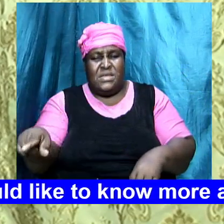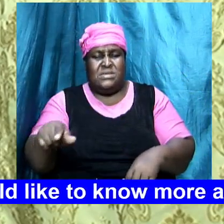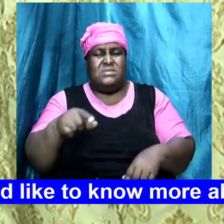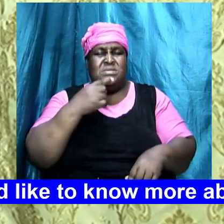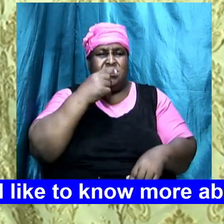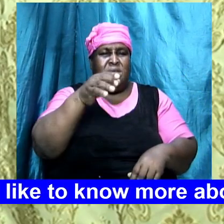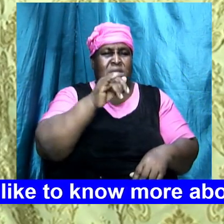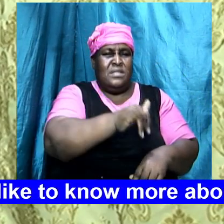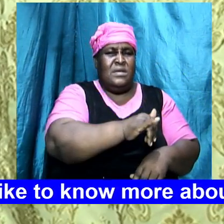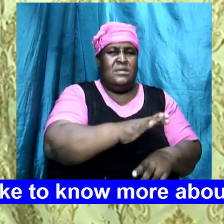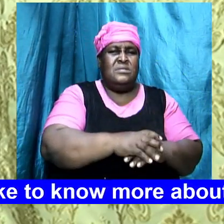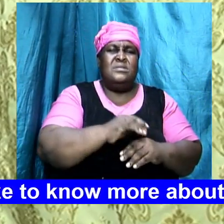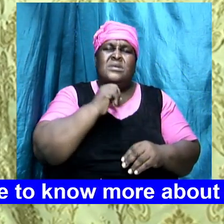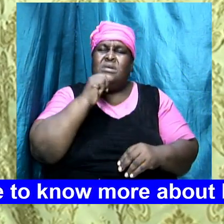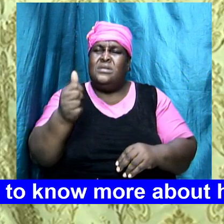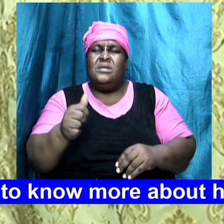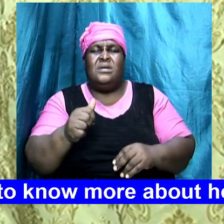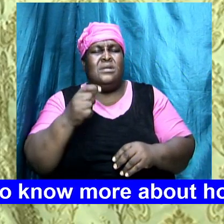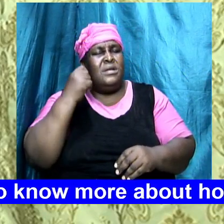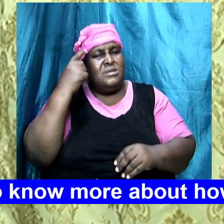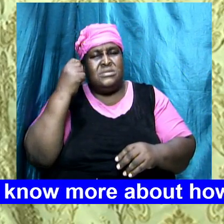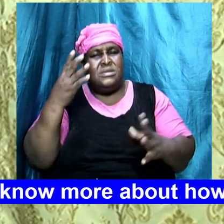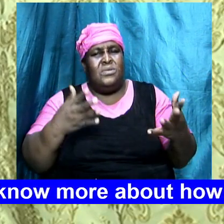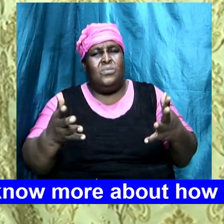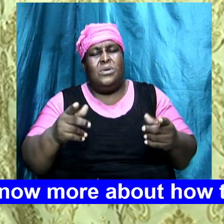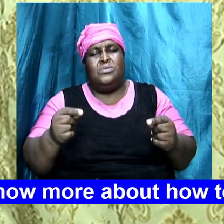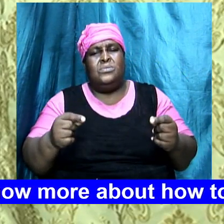not understanding what they are doing to themselves